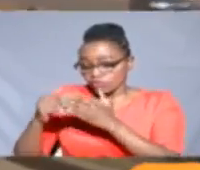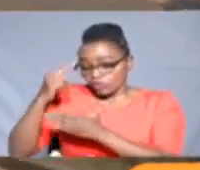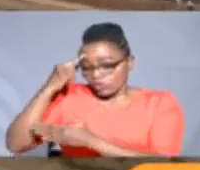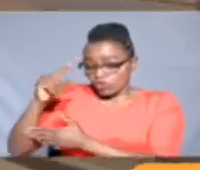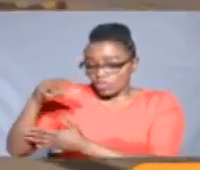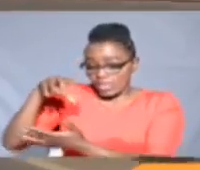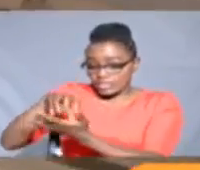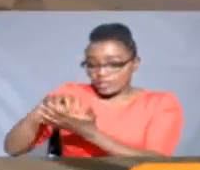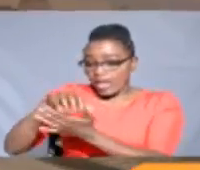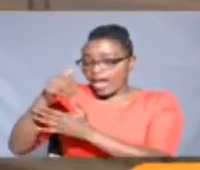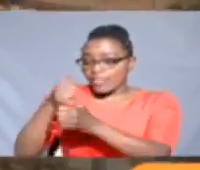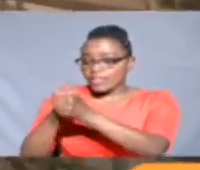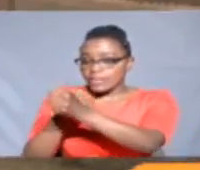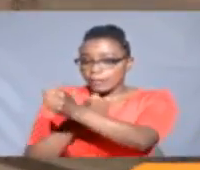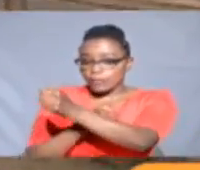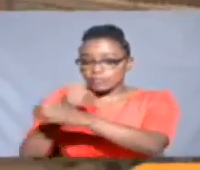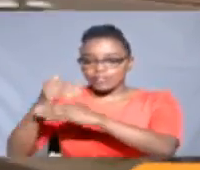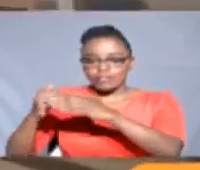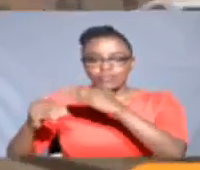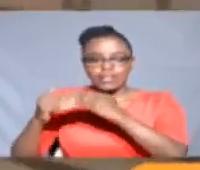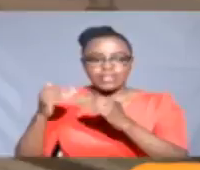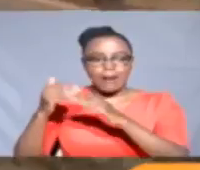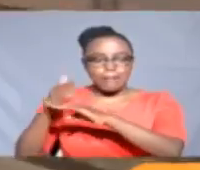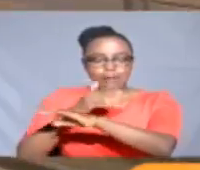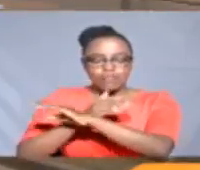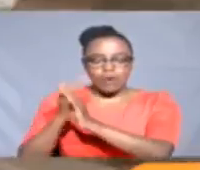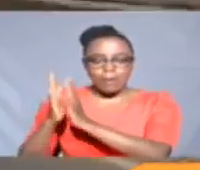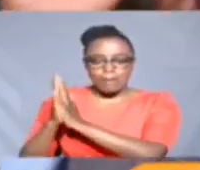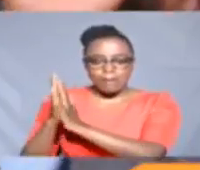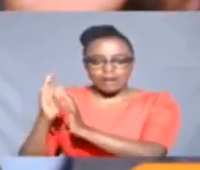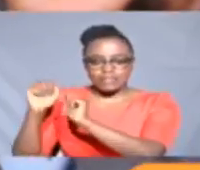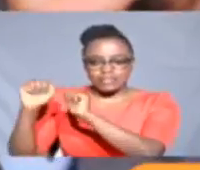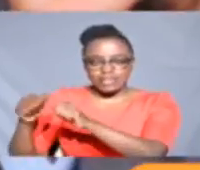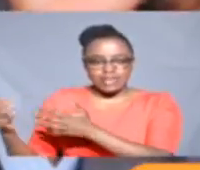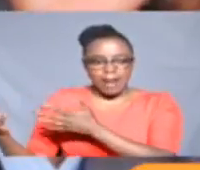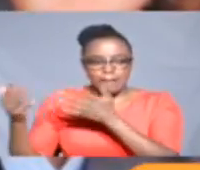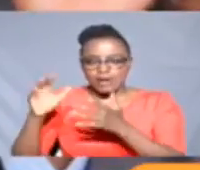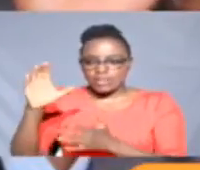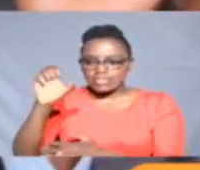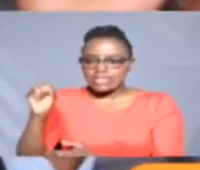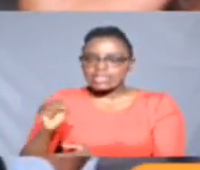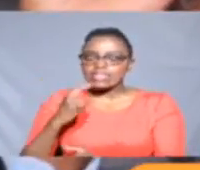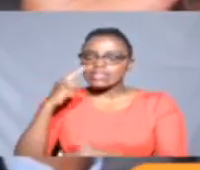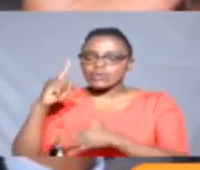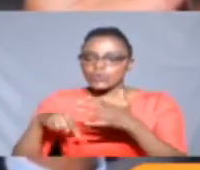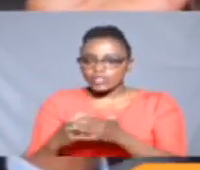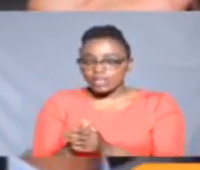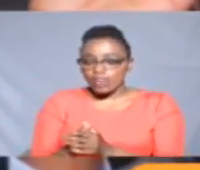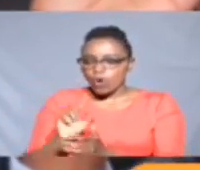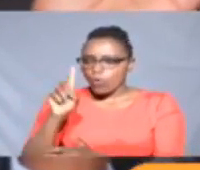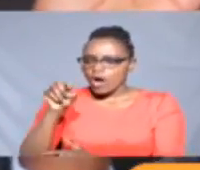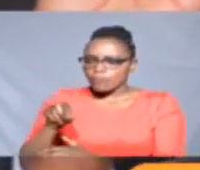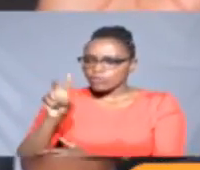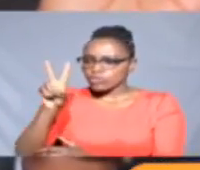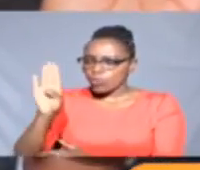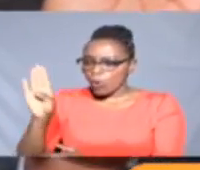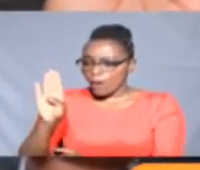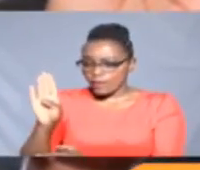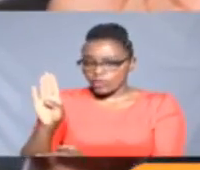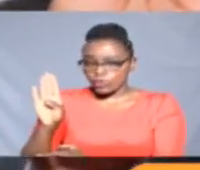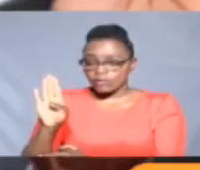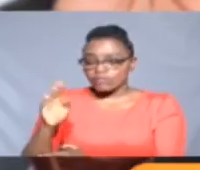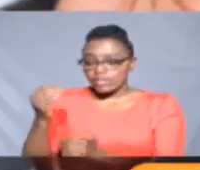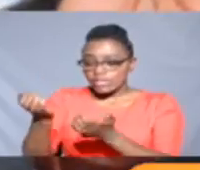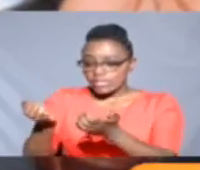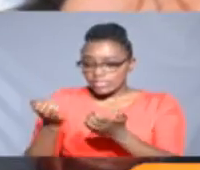stations and other supporting infrastructure before the buses arrive. The CS said about 1.2 billion